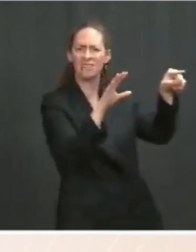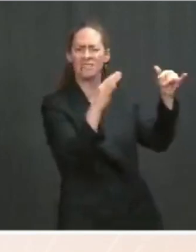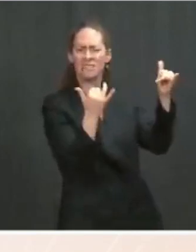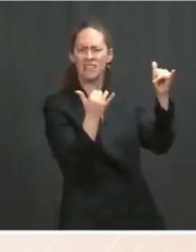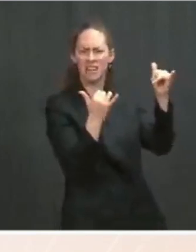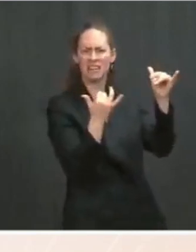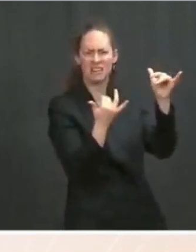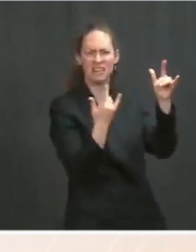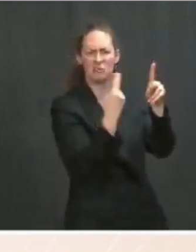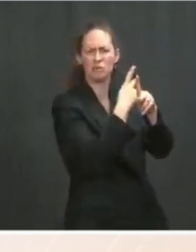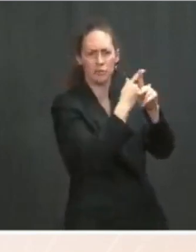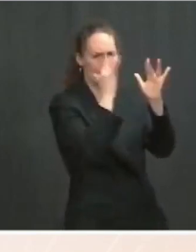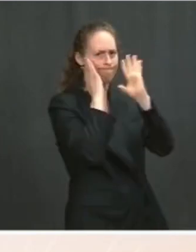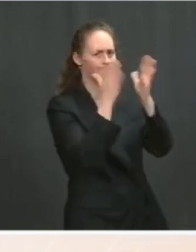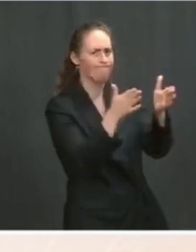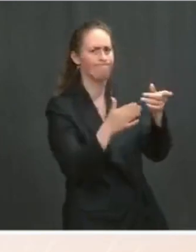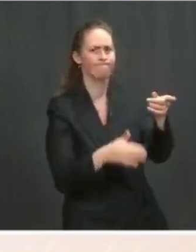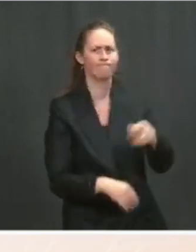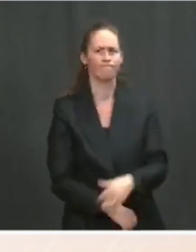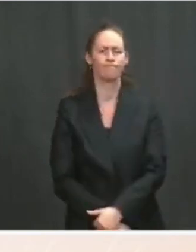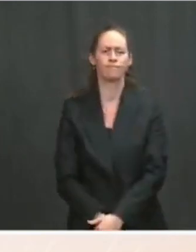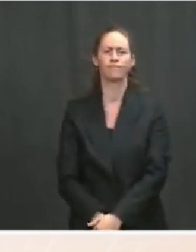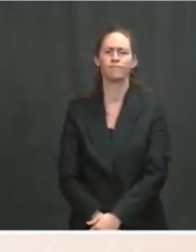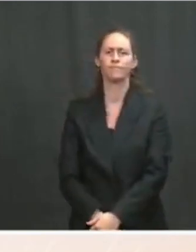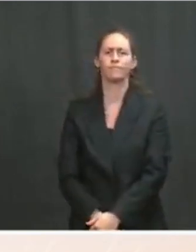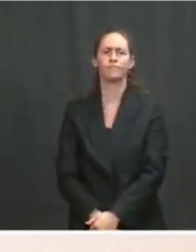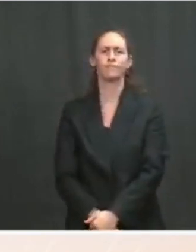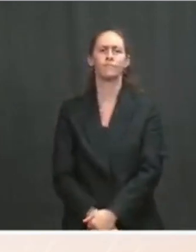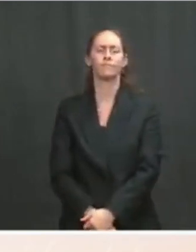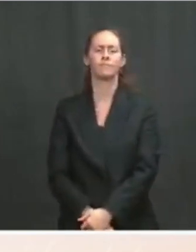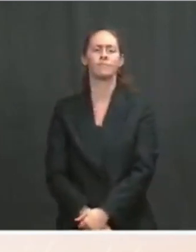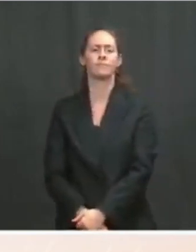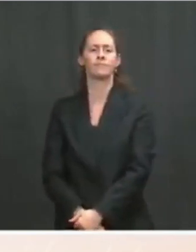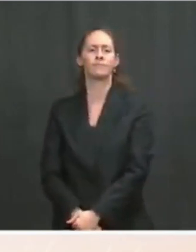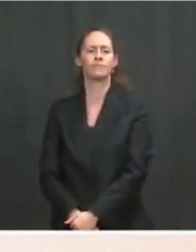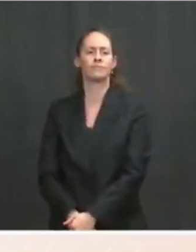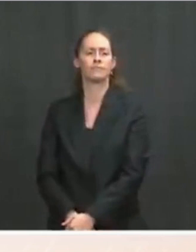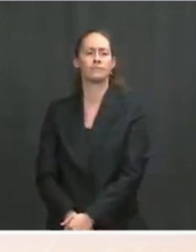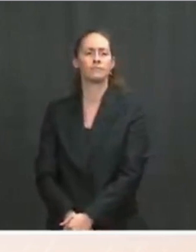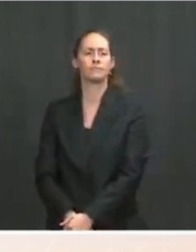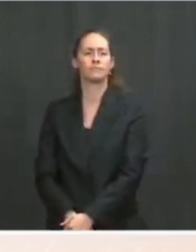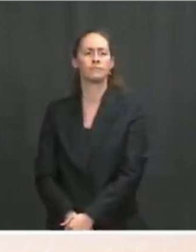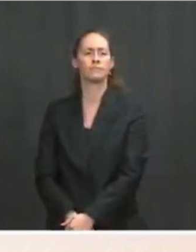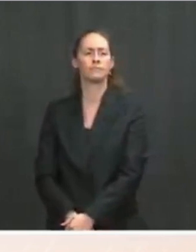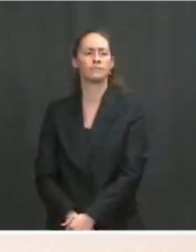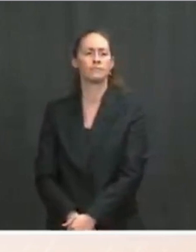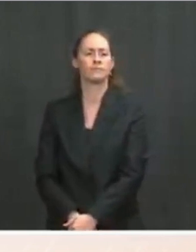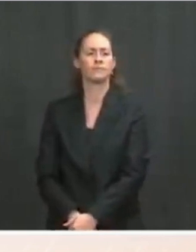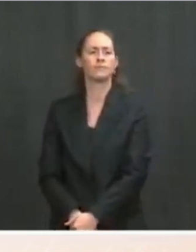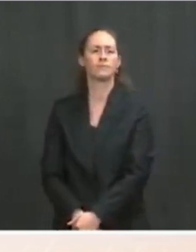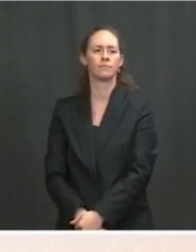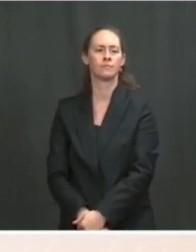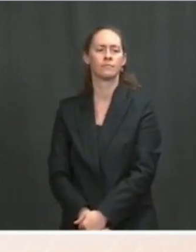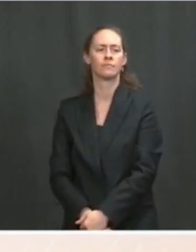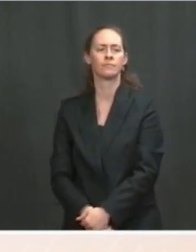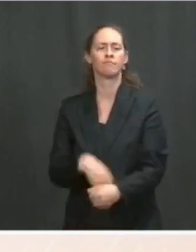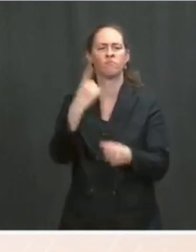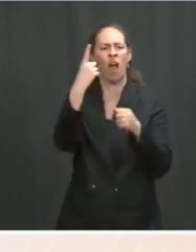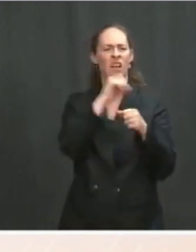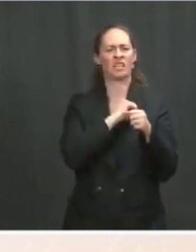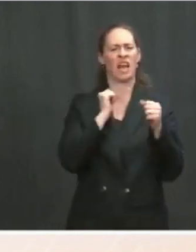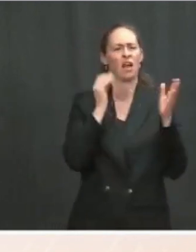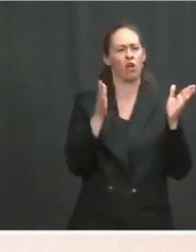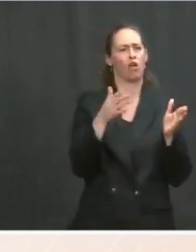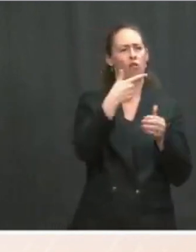Senator Tom Coffin says the nation's wealthiest colleges are indoctrinating young people with what he calls un-American